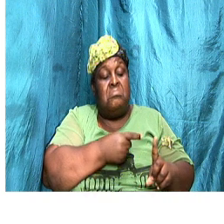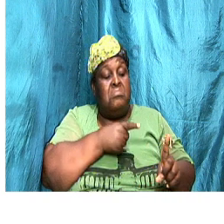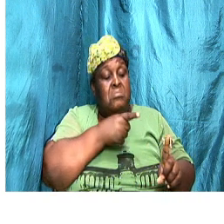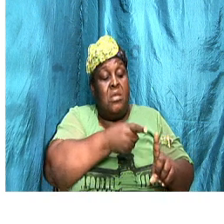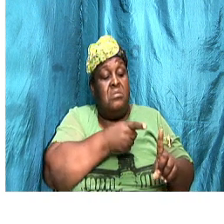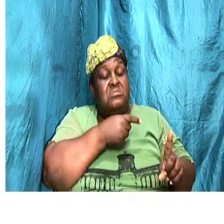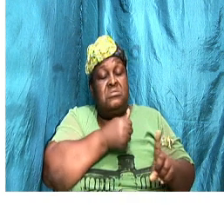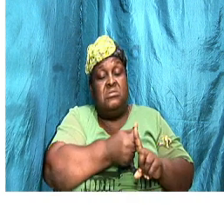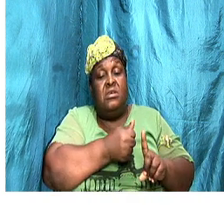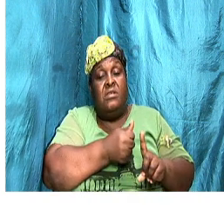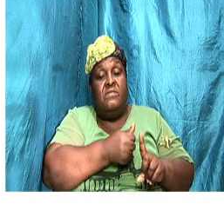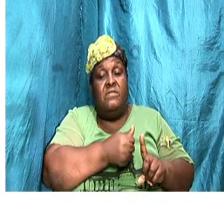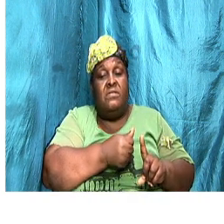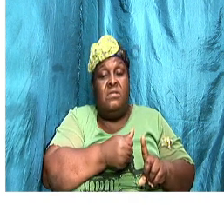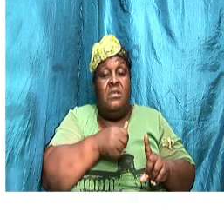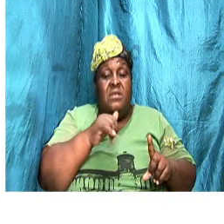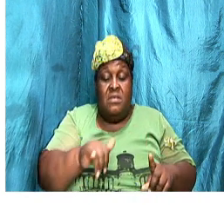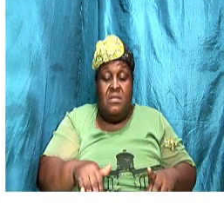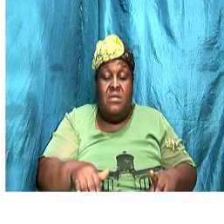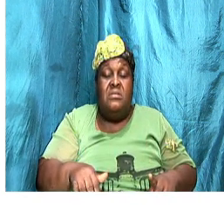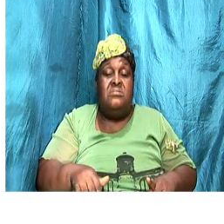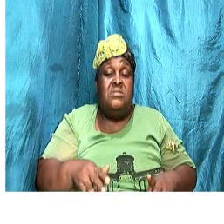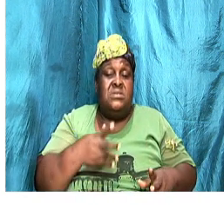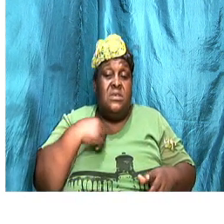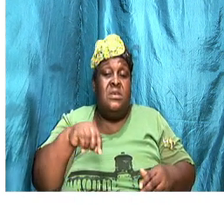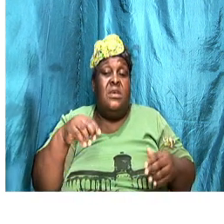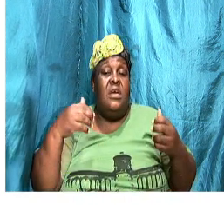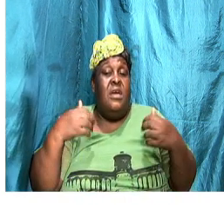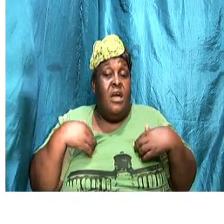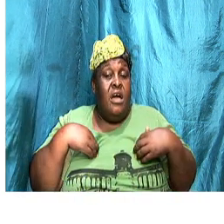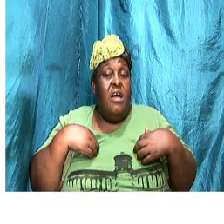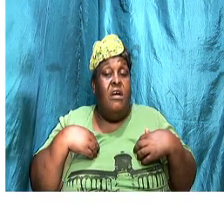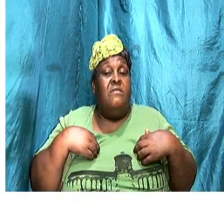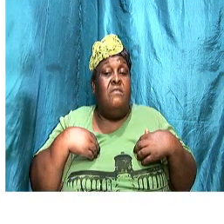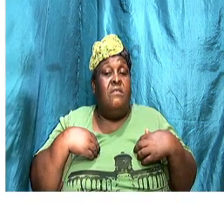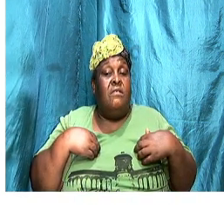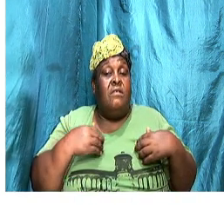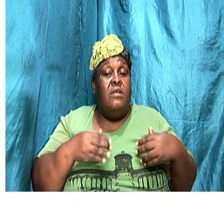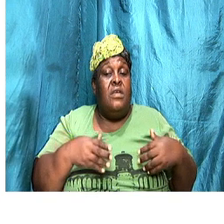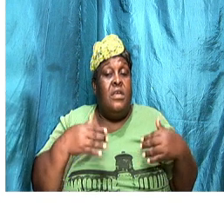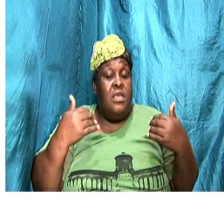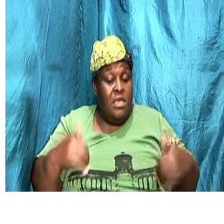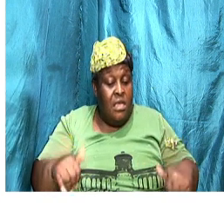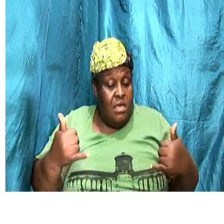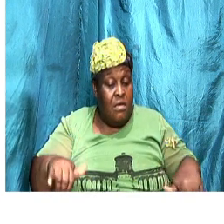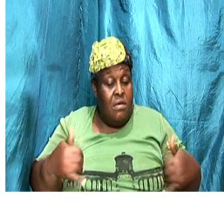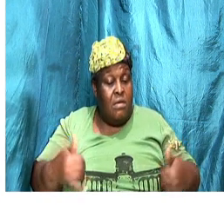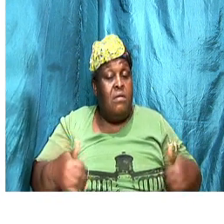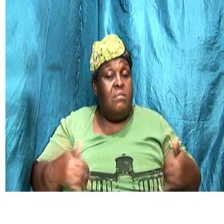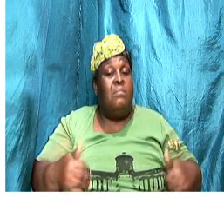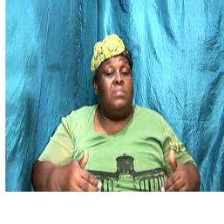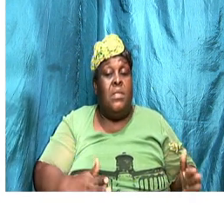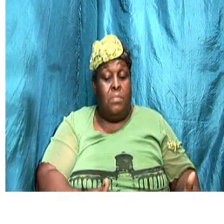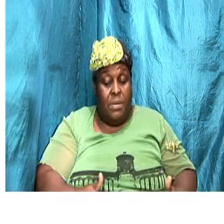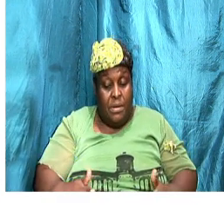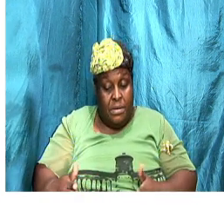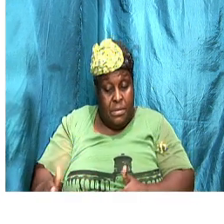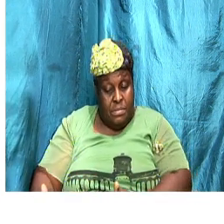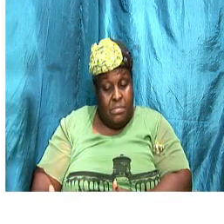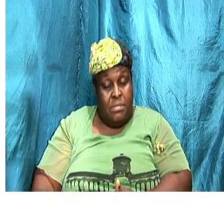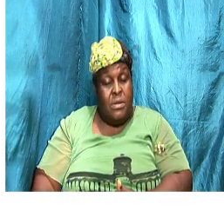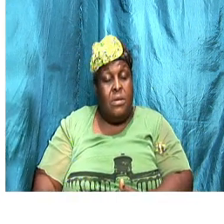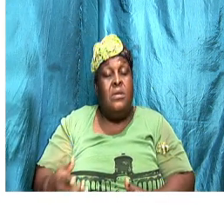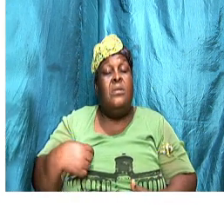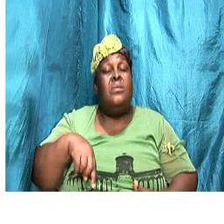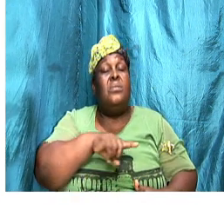with our game plan, we are going to plan what it is that we are going to see so that when we go into the conversation, right, we are